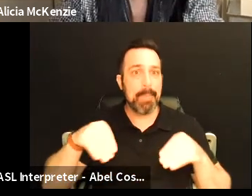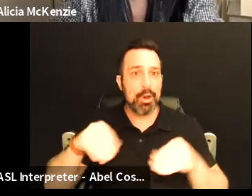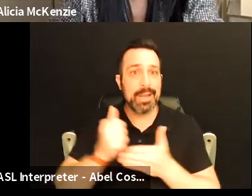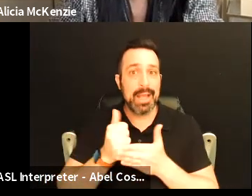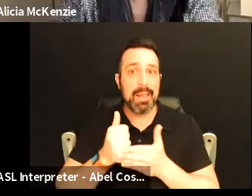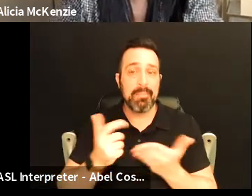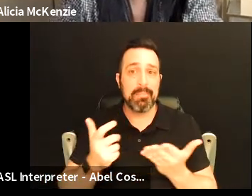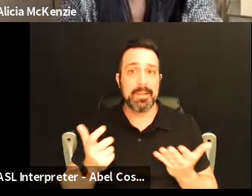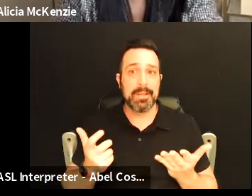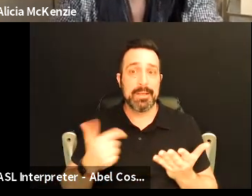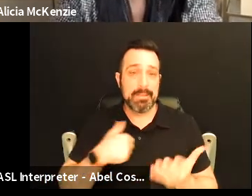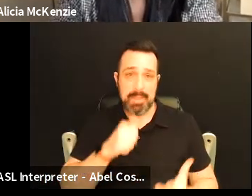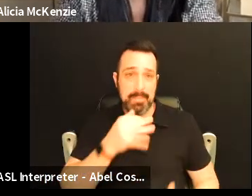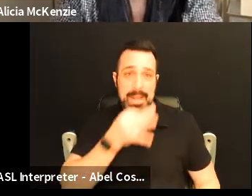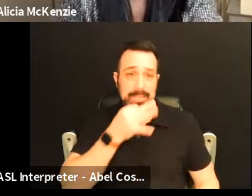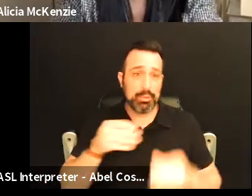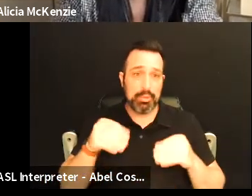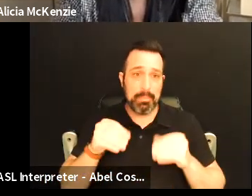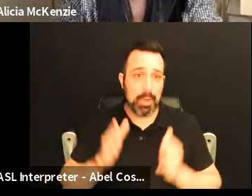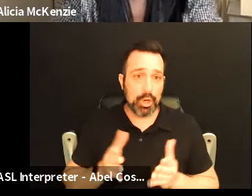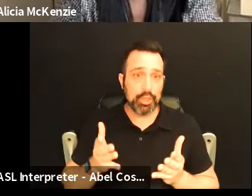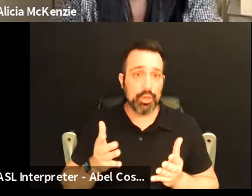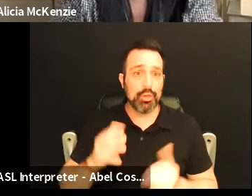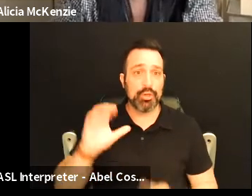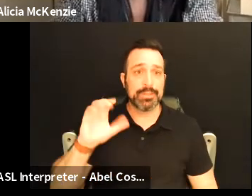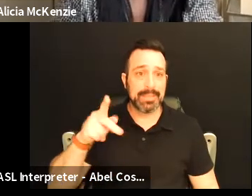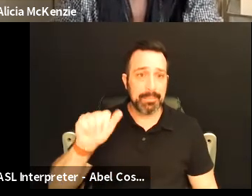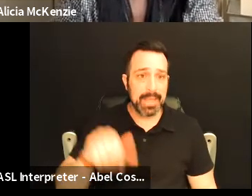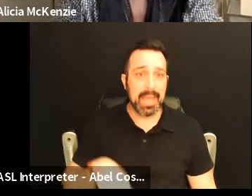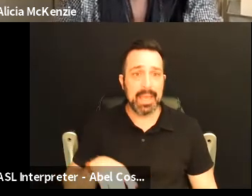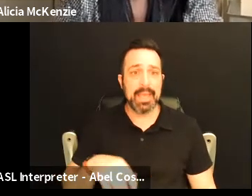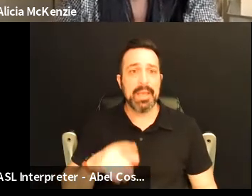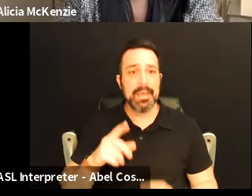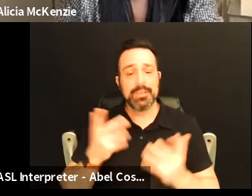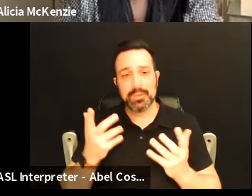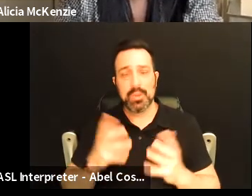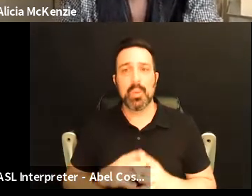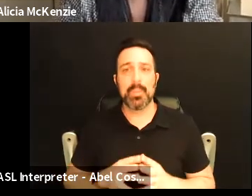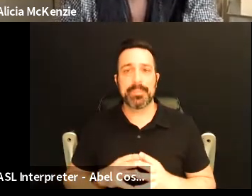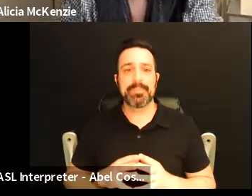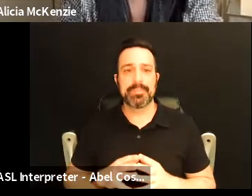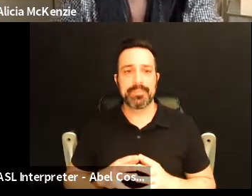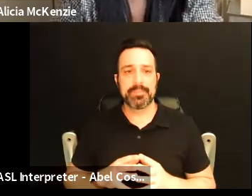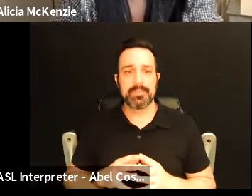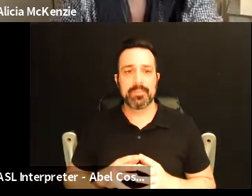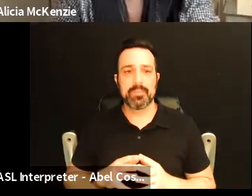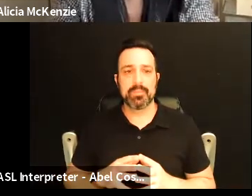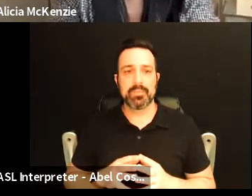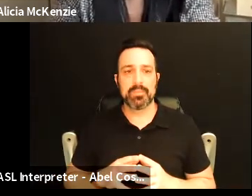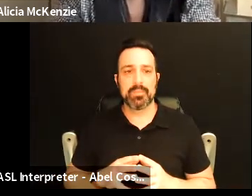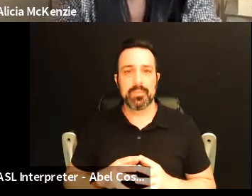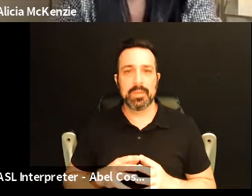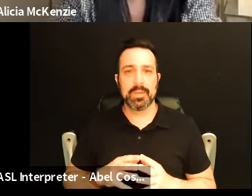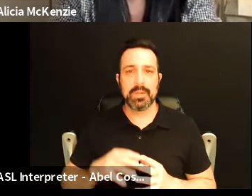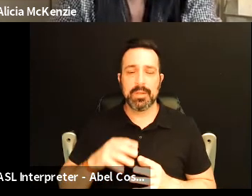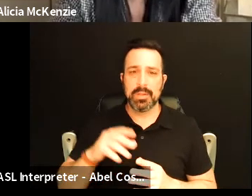which i'm not like an expert marketer or cpa and stuff like that so um are you able to see